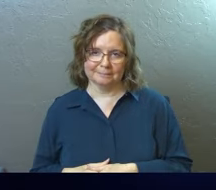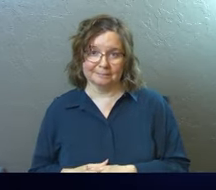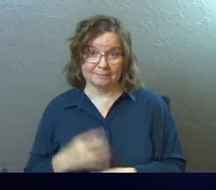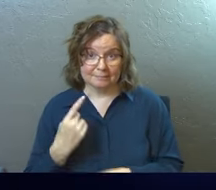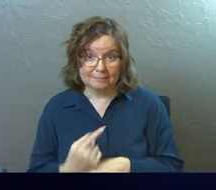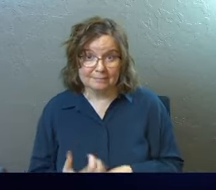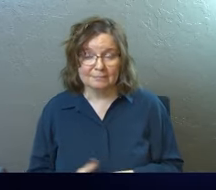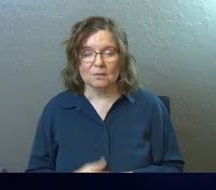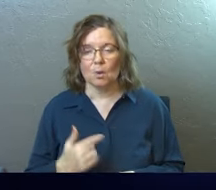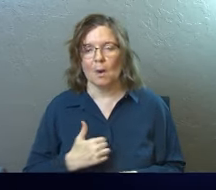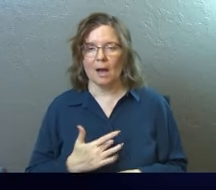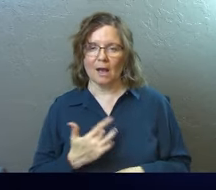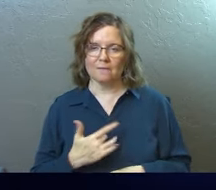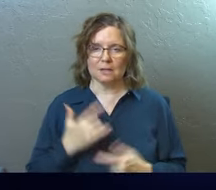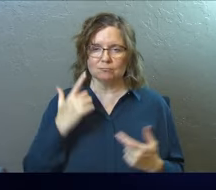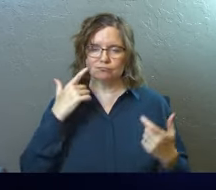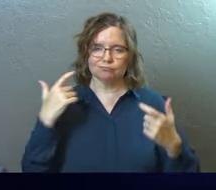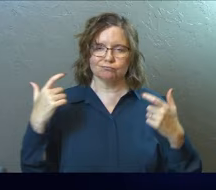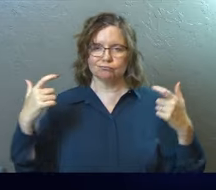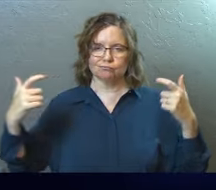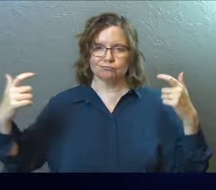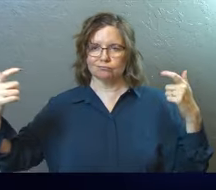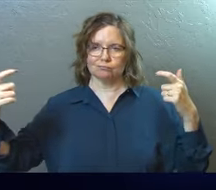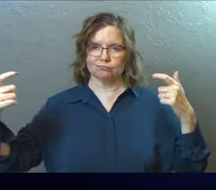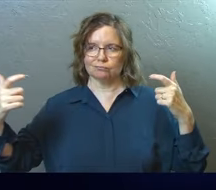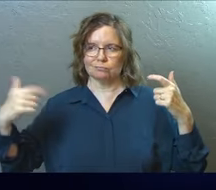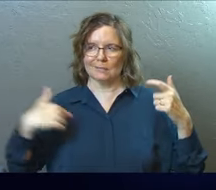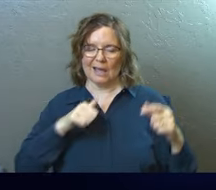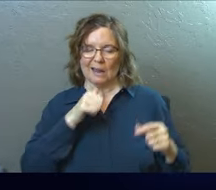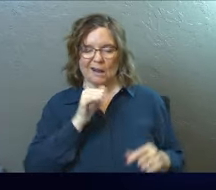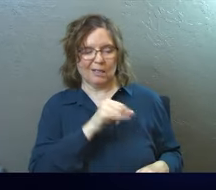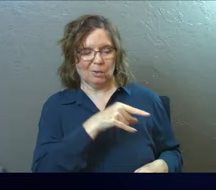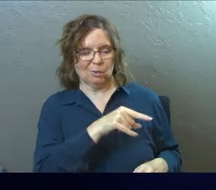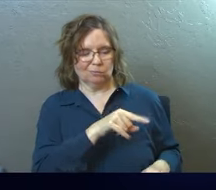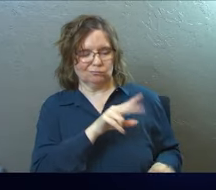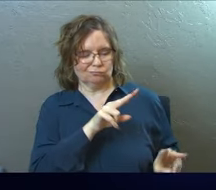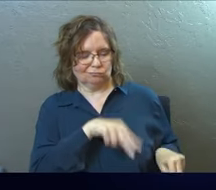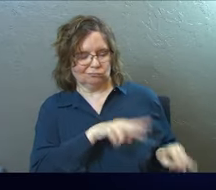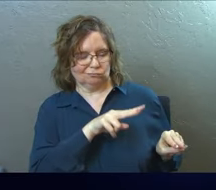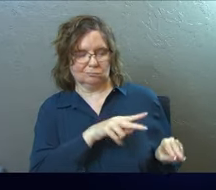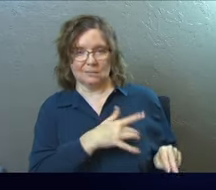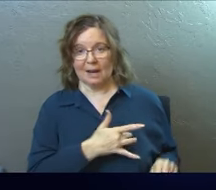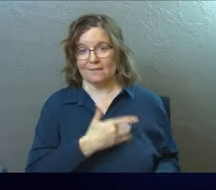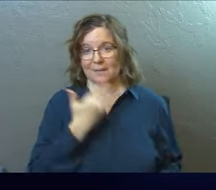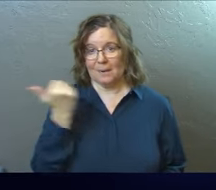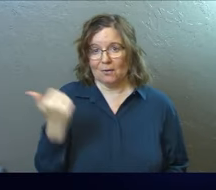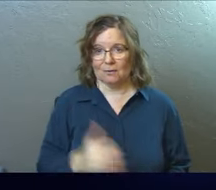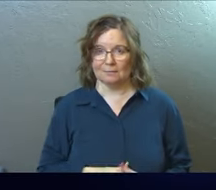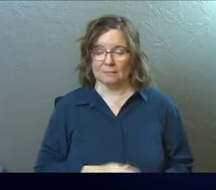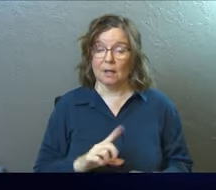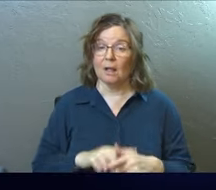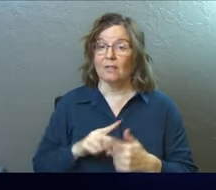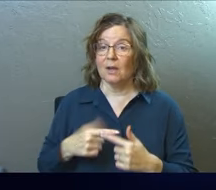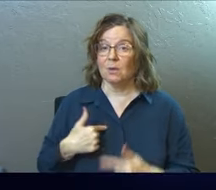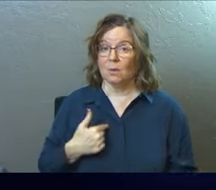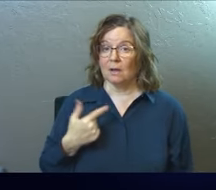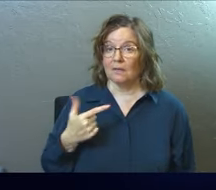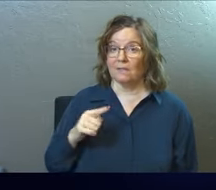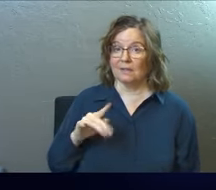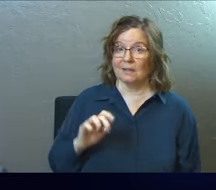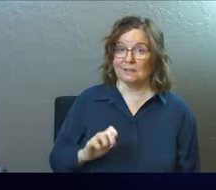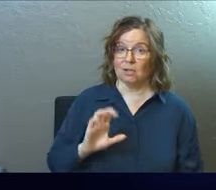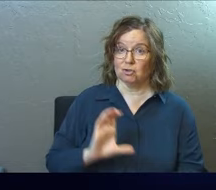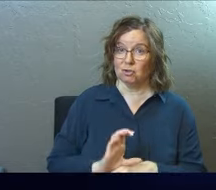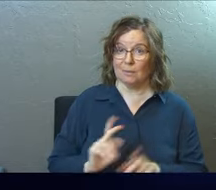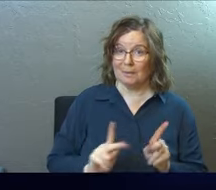Right? And so I feel all high and mighty over here. And at least I'm not like you people. And that makes me feel better. And then you've got the Gentiles or the